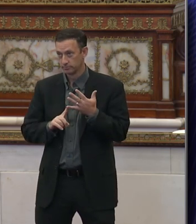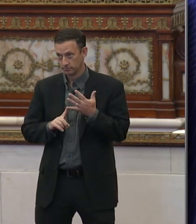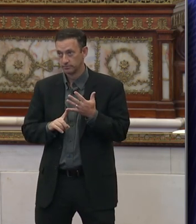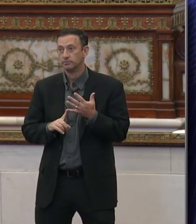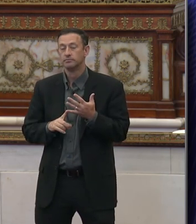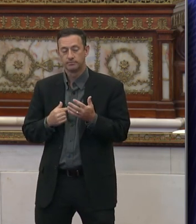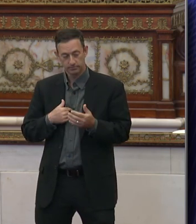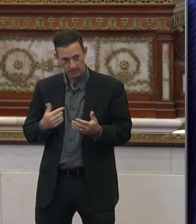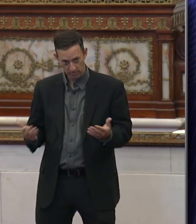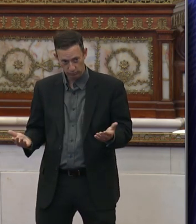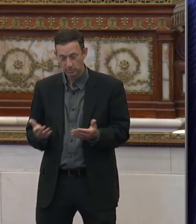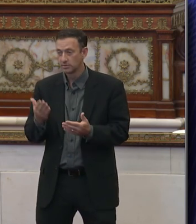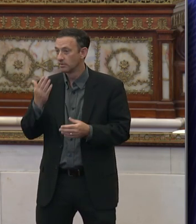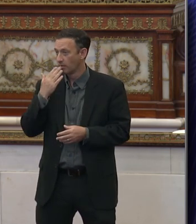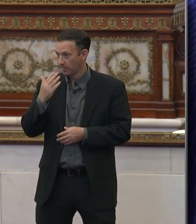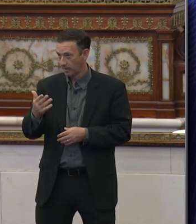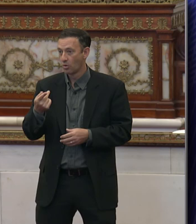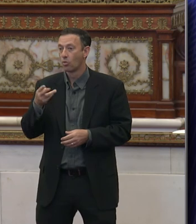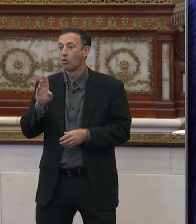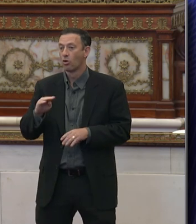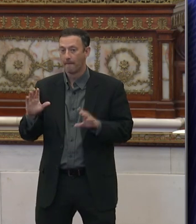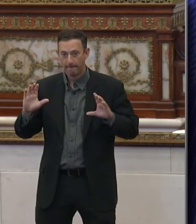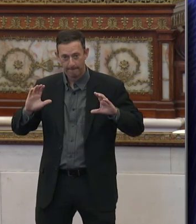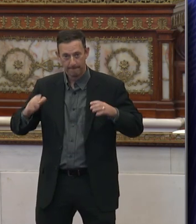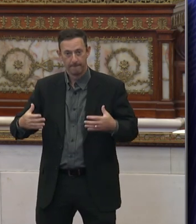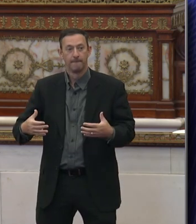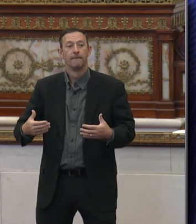And I am present, and thank you, a quorum of the committee members.